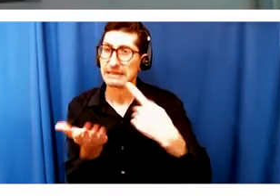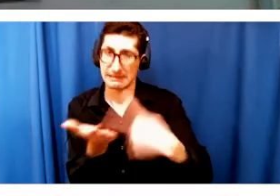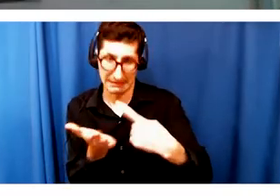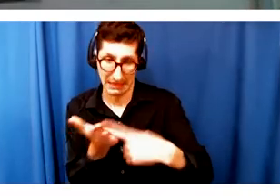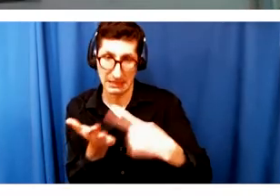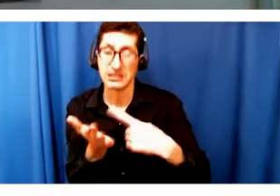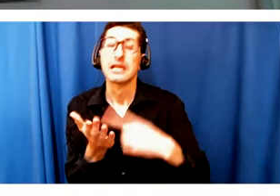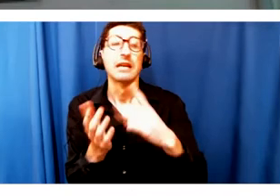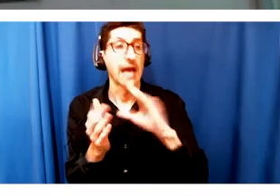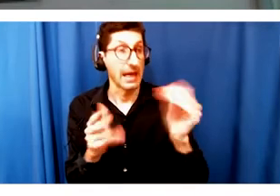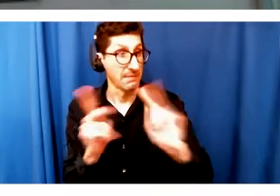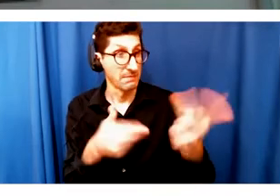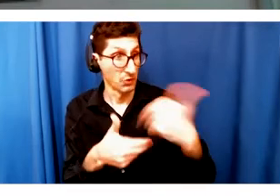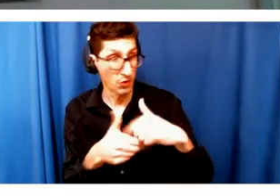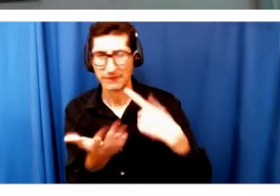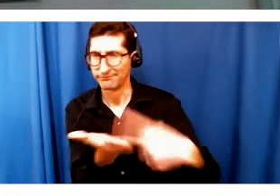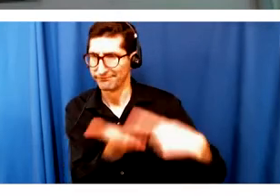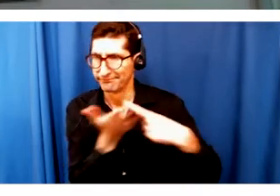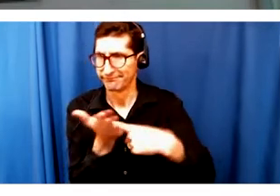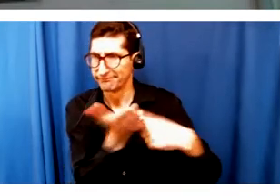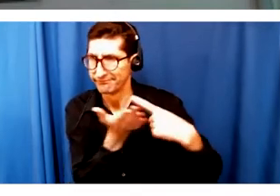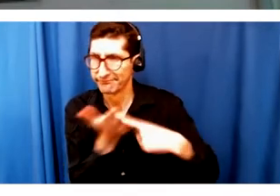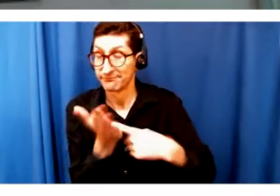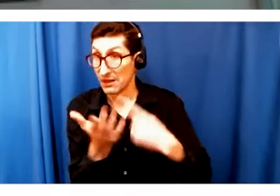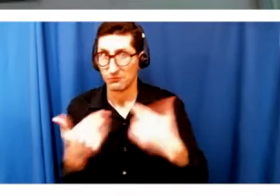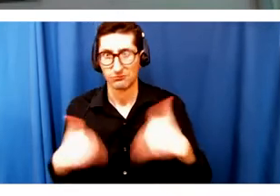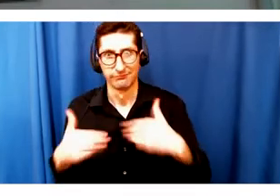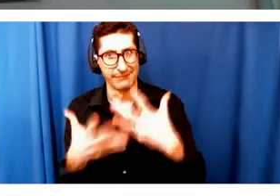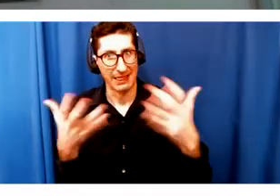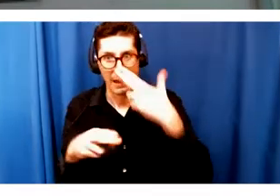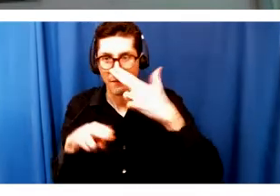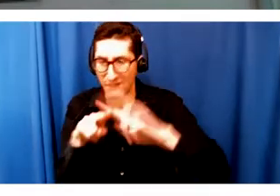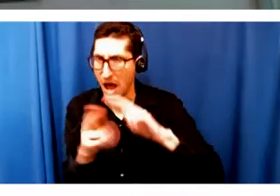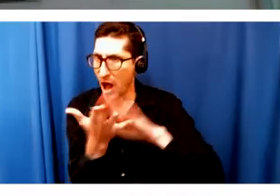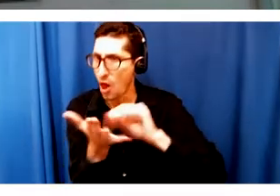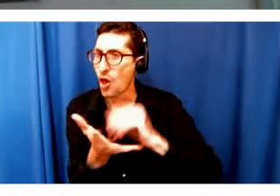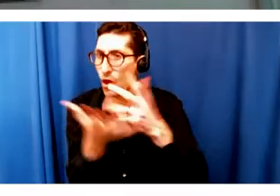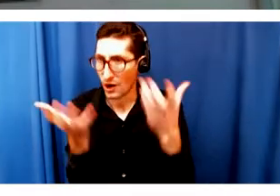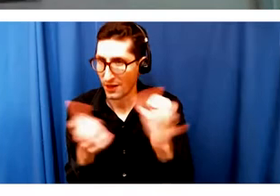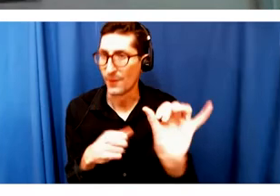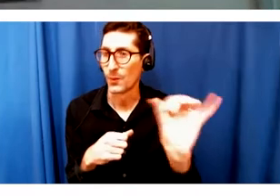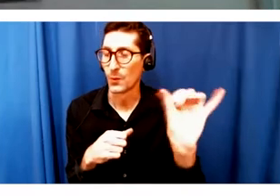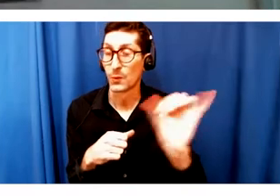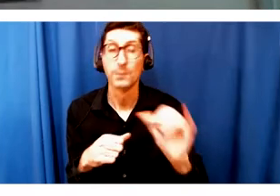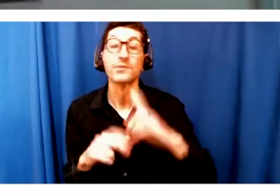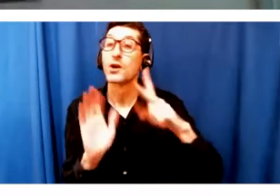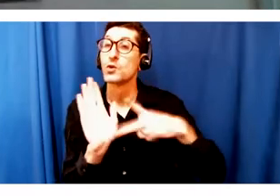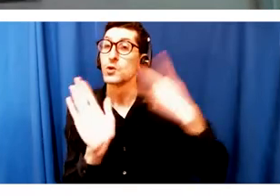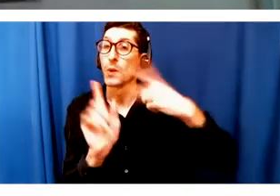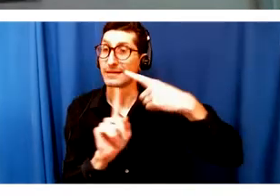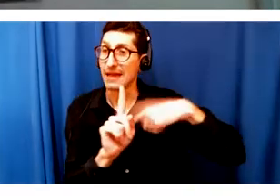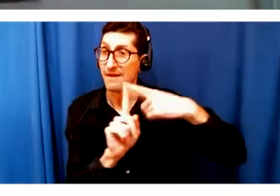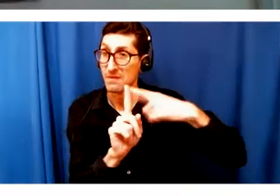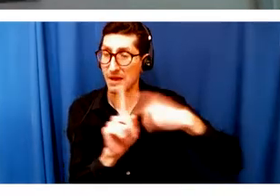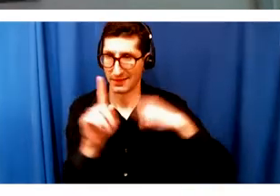joining us. It's been super informative and a lot of fun. We also have, twice a month, I am hosting a